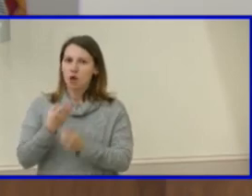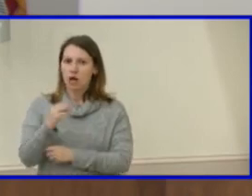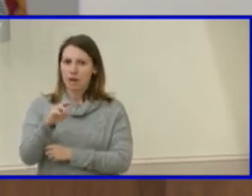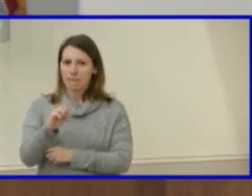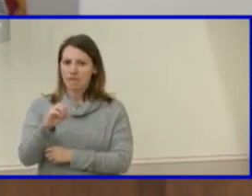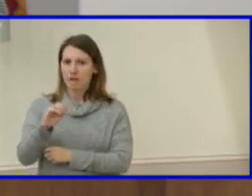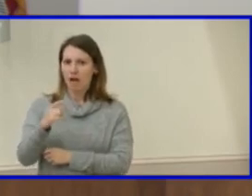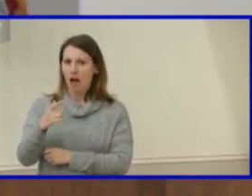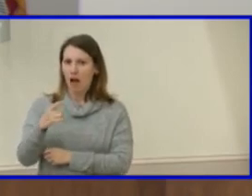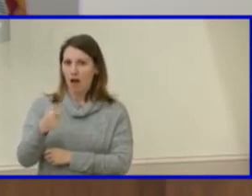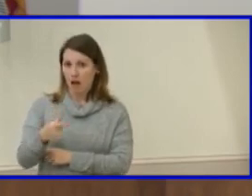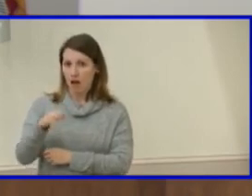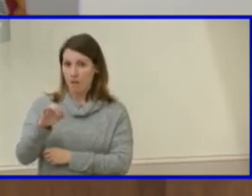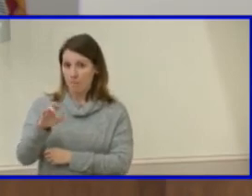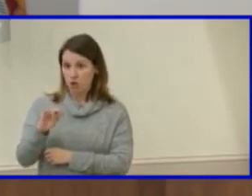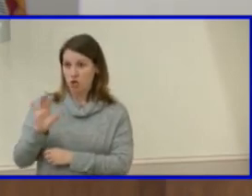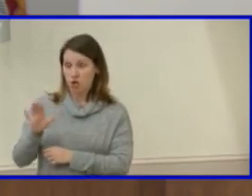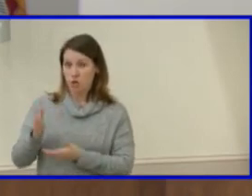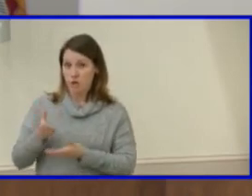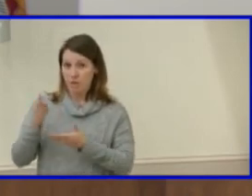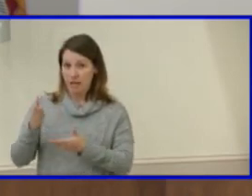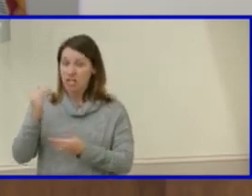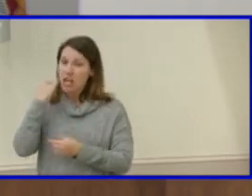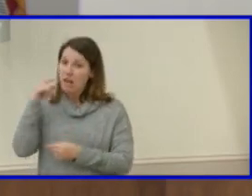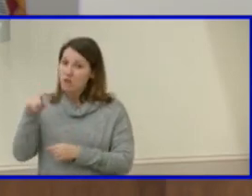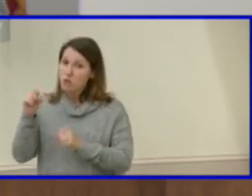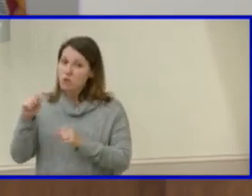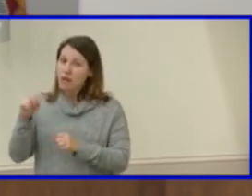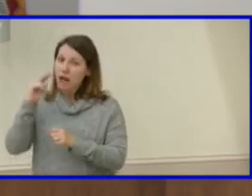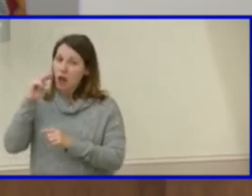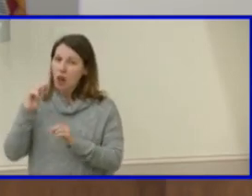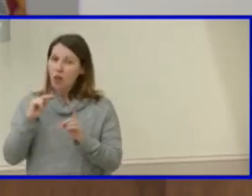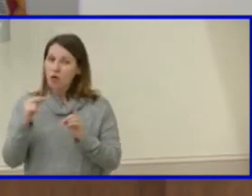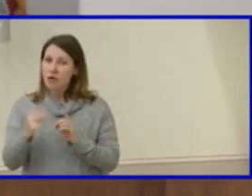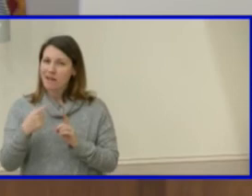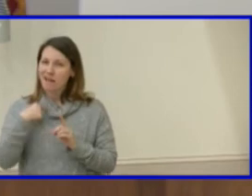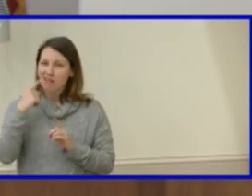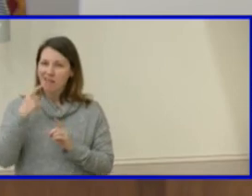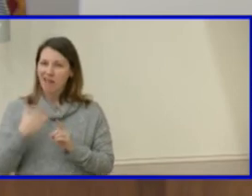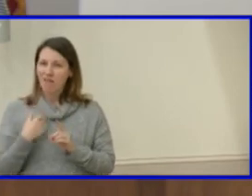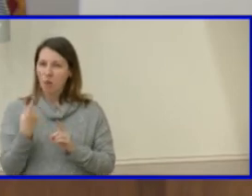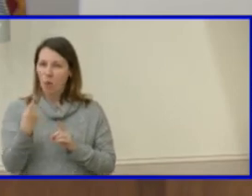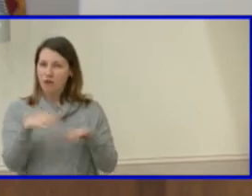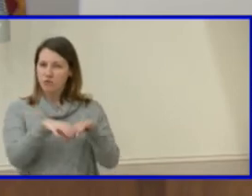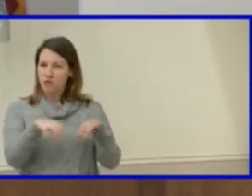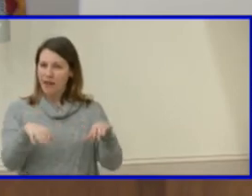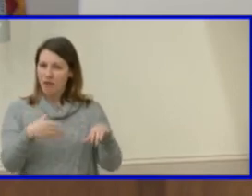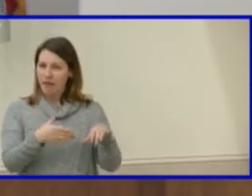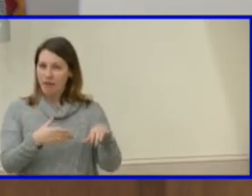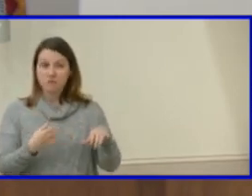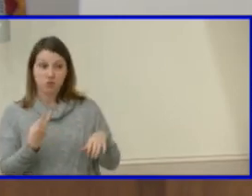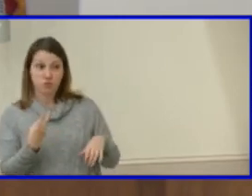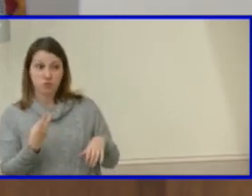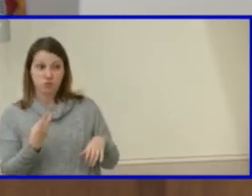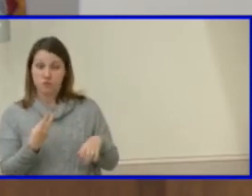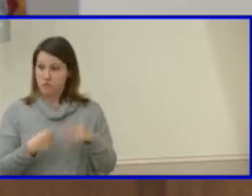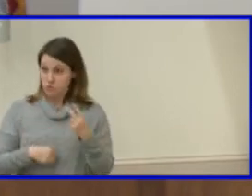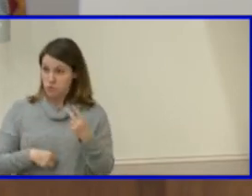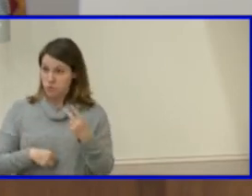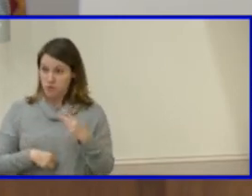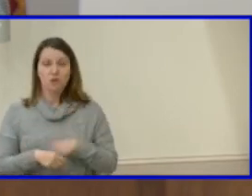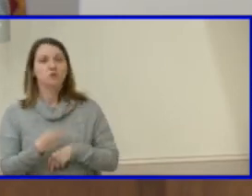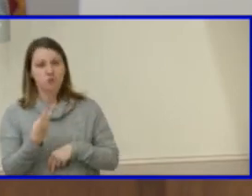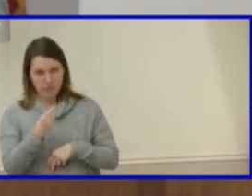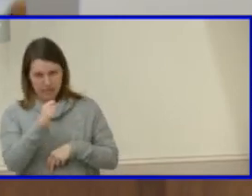if you could look at um i think they only have one trailer there i believe is it two two